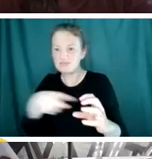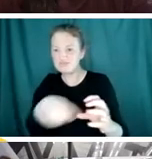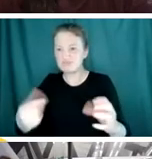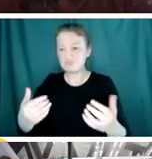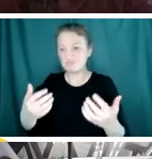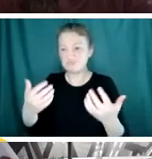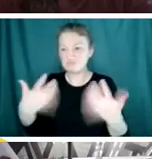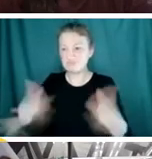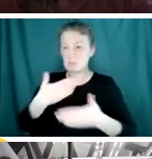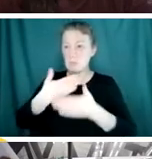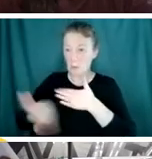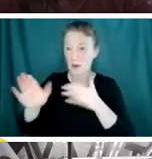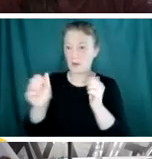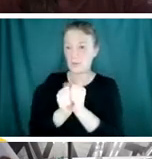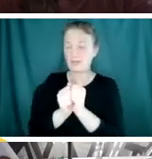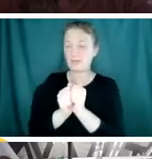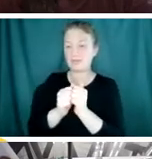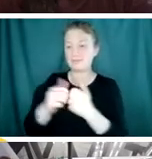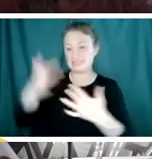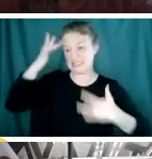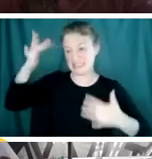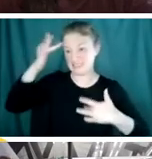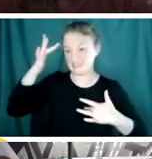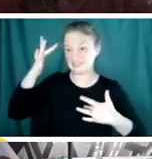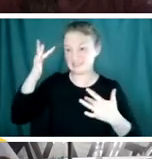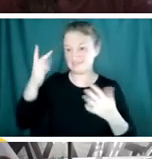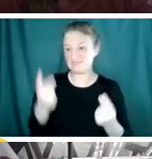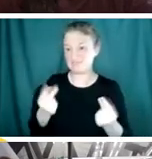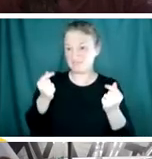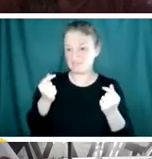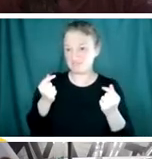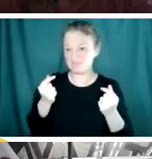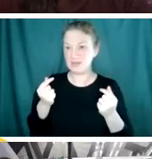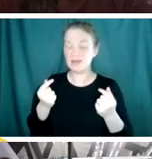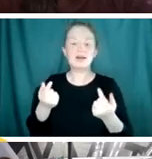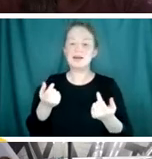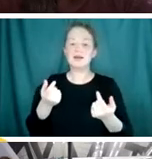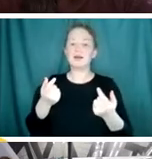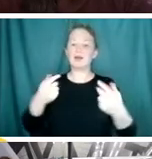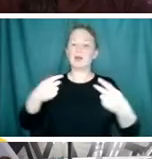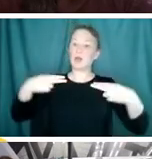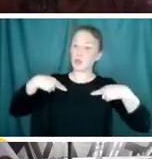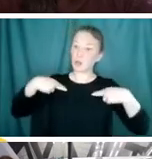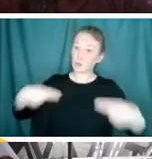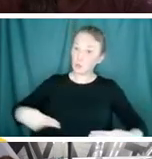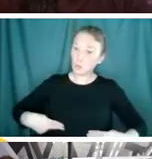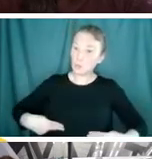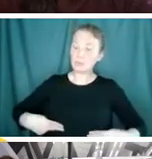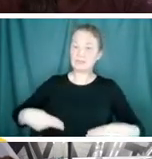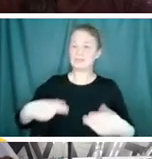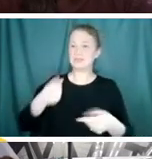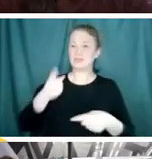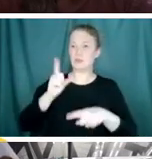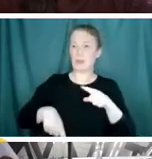I worked with lupus model mice where you, you can't look at human beings and test them to see if you can prevent